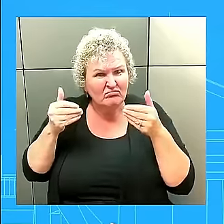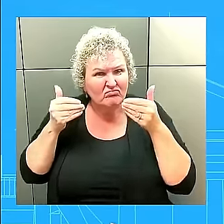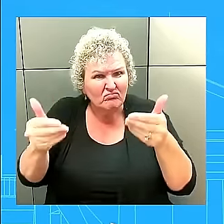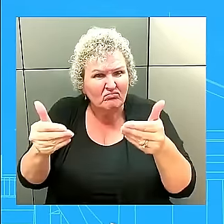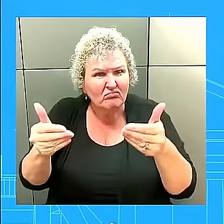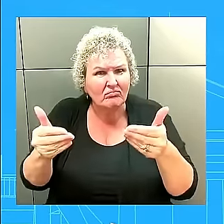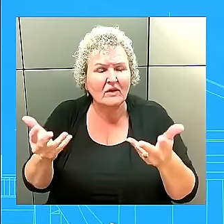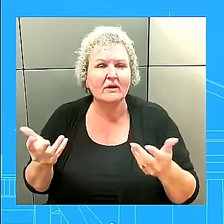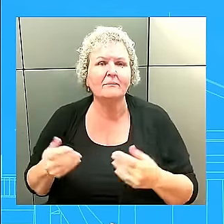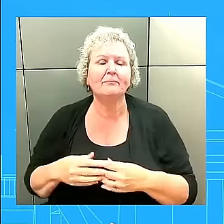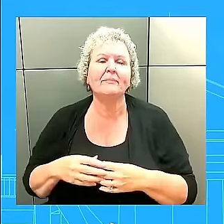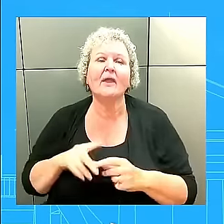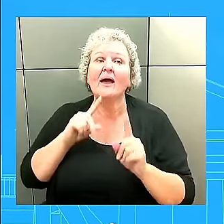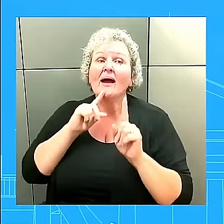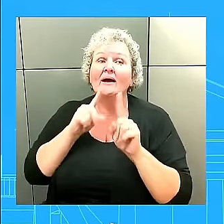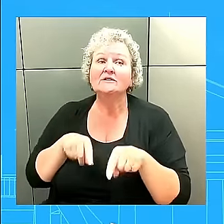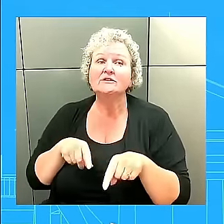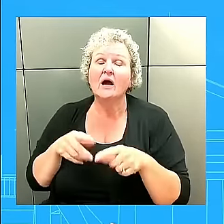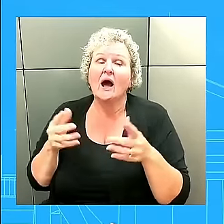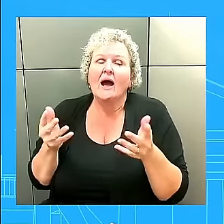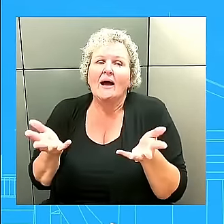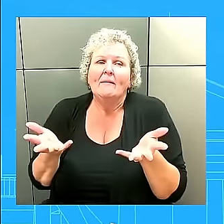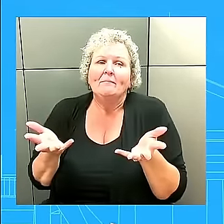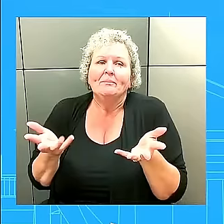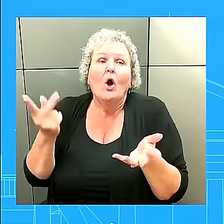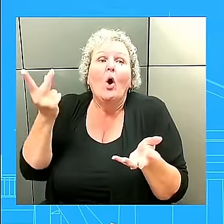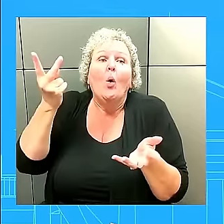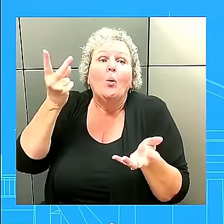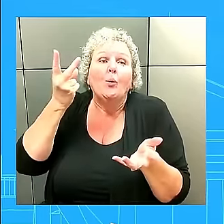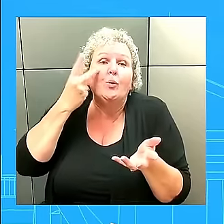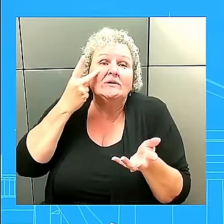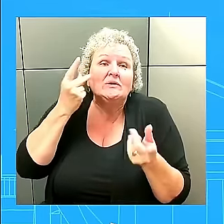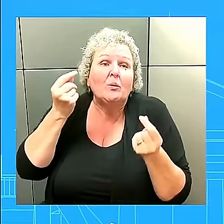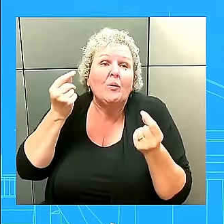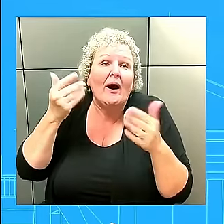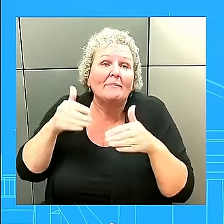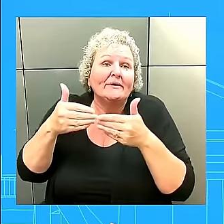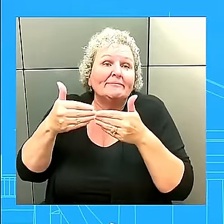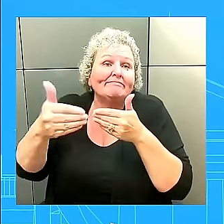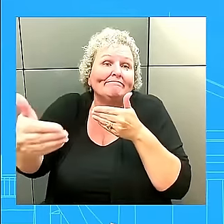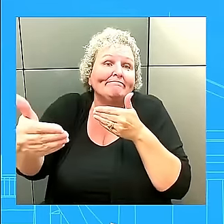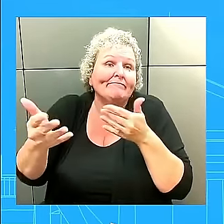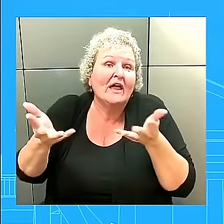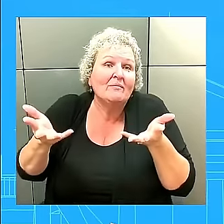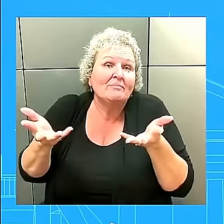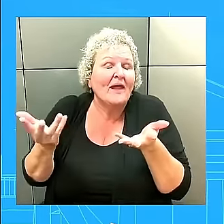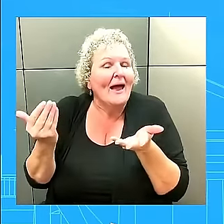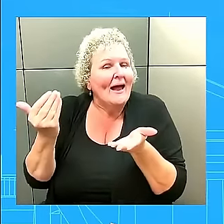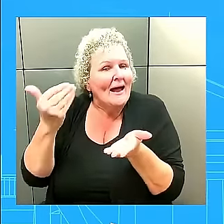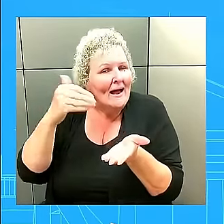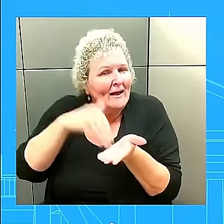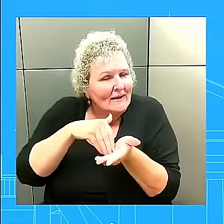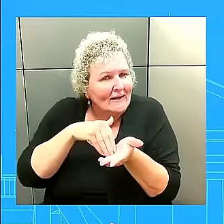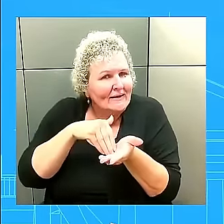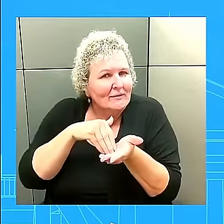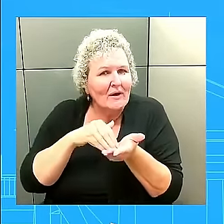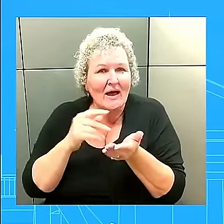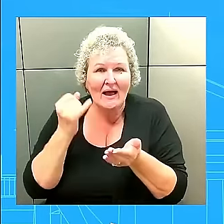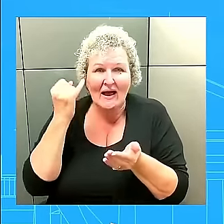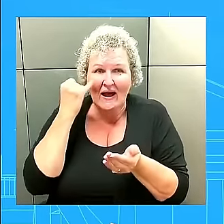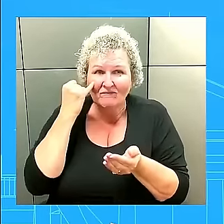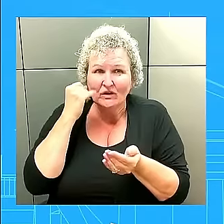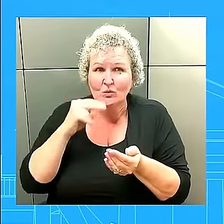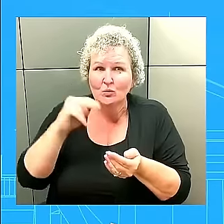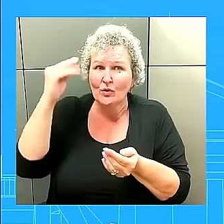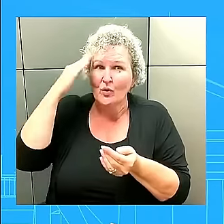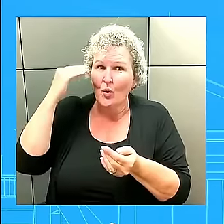see, we'll see, we'll see what the Russians and North Koreans decide to do here. As I said earlier, if these North Korean soldiers decide to join